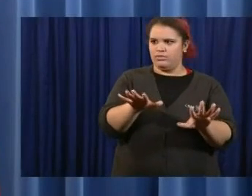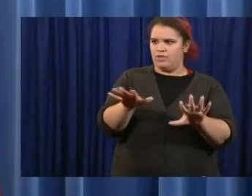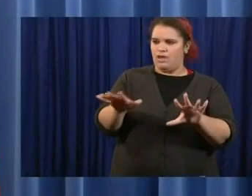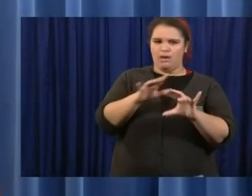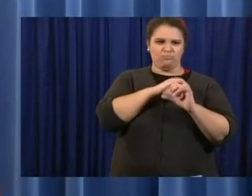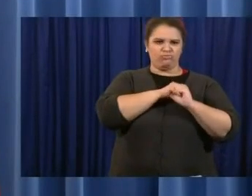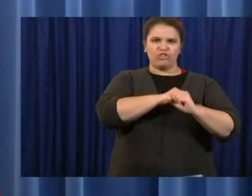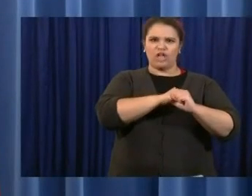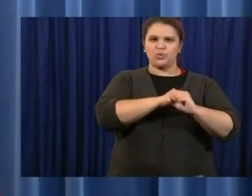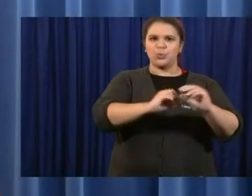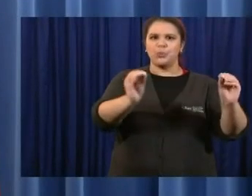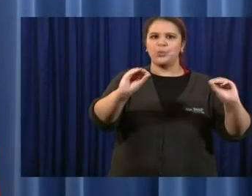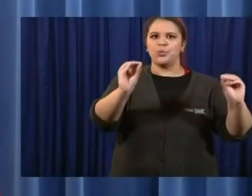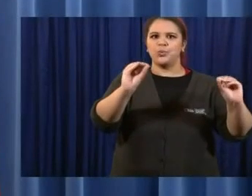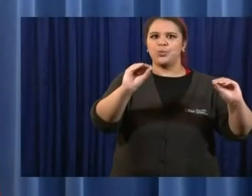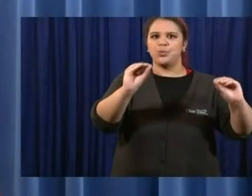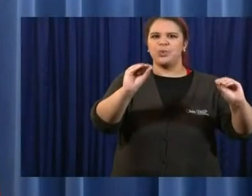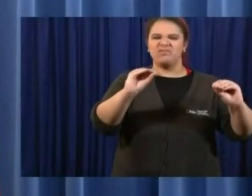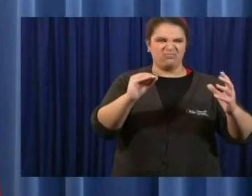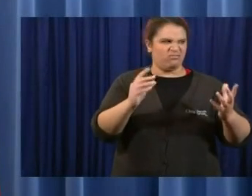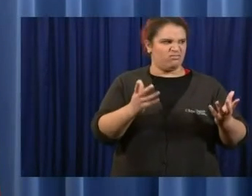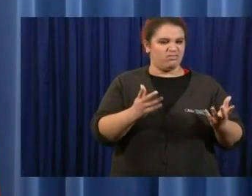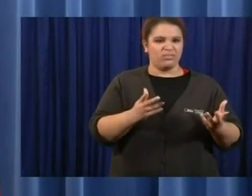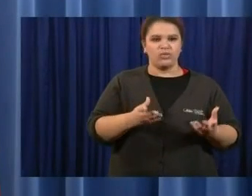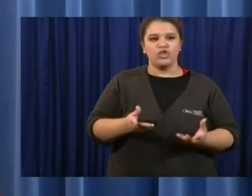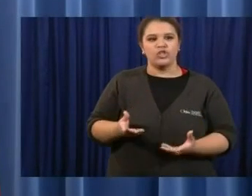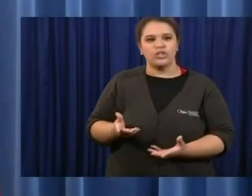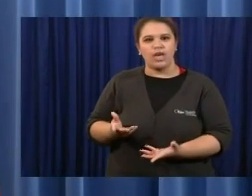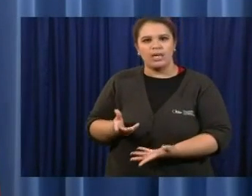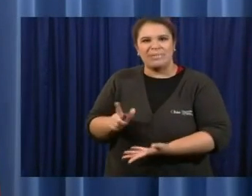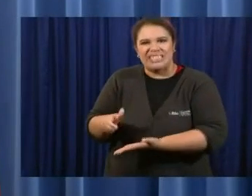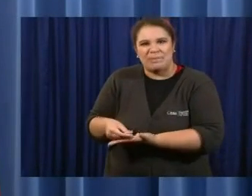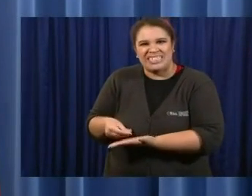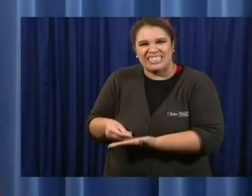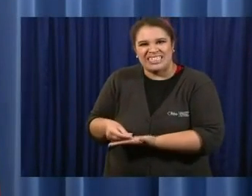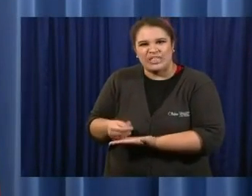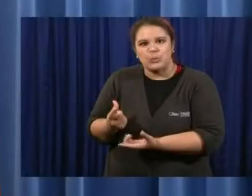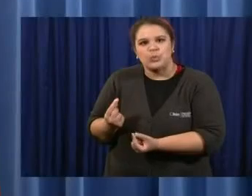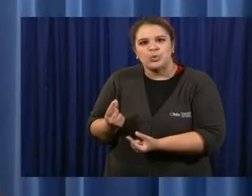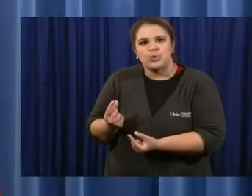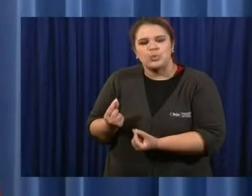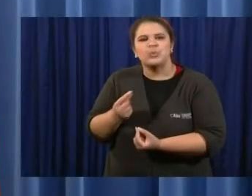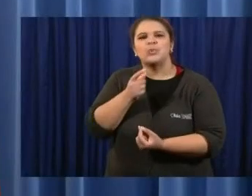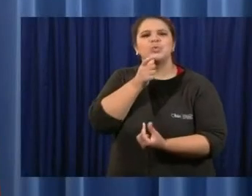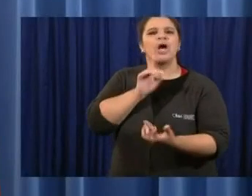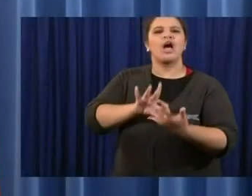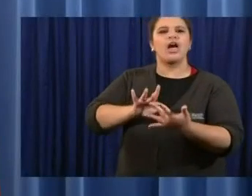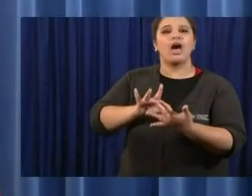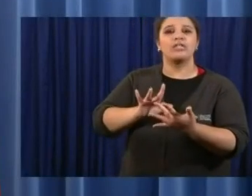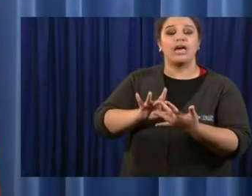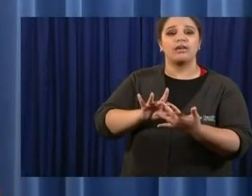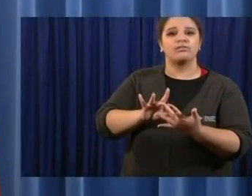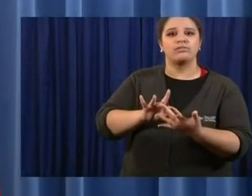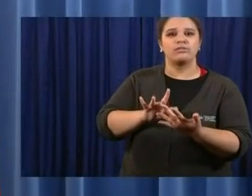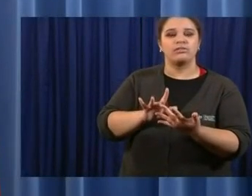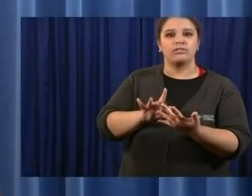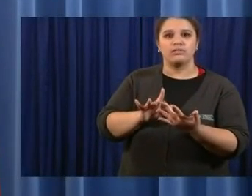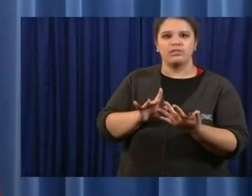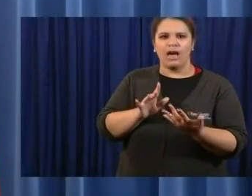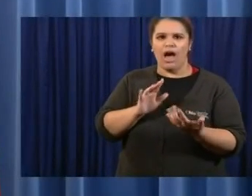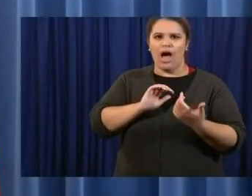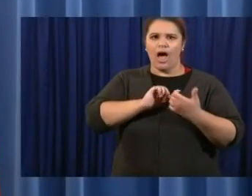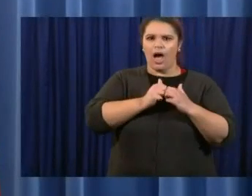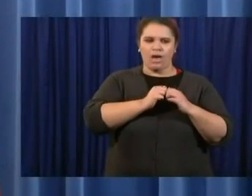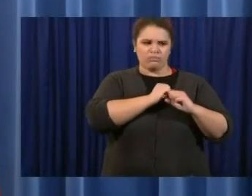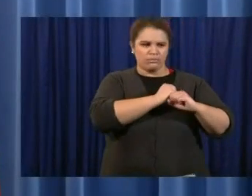What options do they have without putting their job at risk? Who do they call? Who do they talk to? Can that really be done to